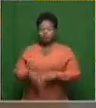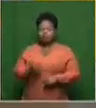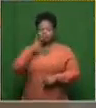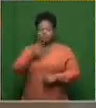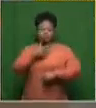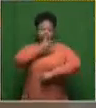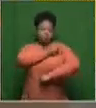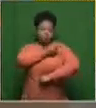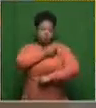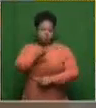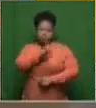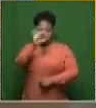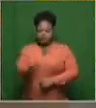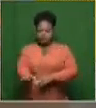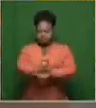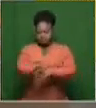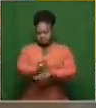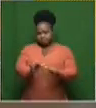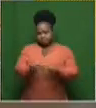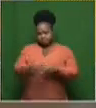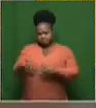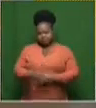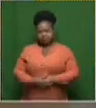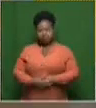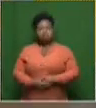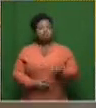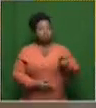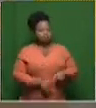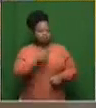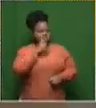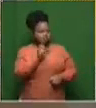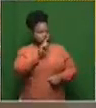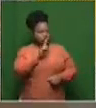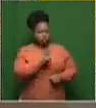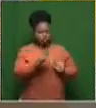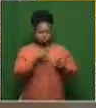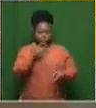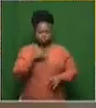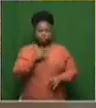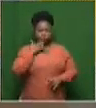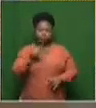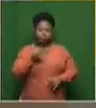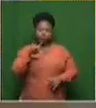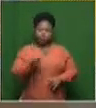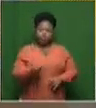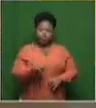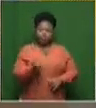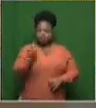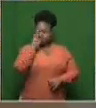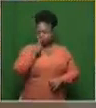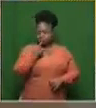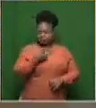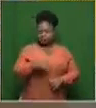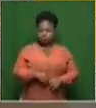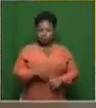vaccine and South Africa's plans thereof. Indeed. And I see some questions coming through. Pule, I see you sent us a question.